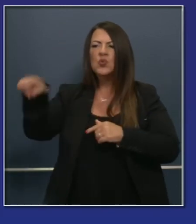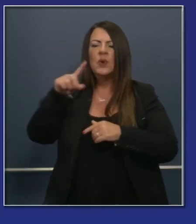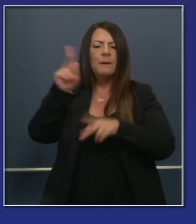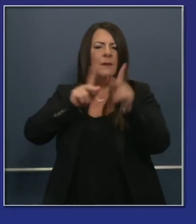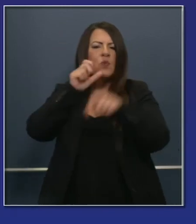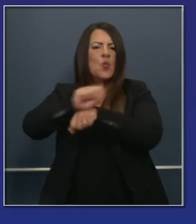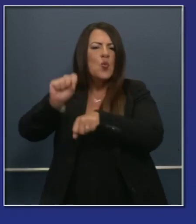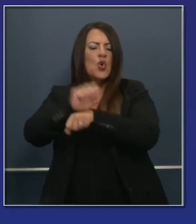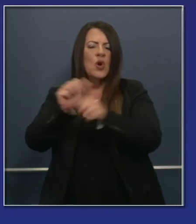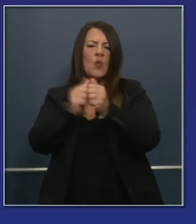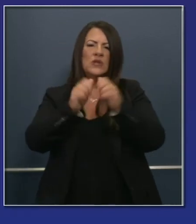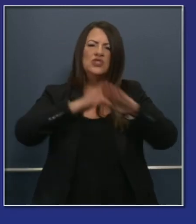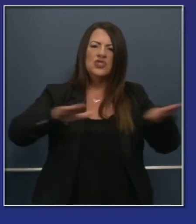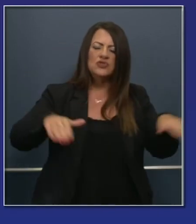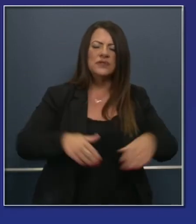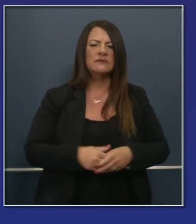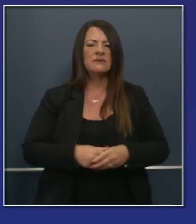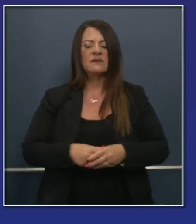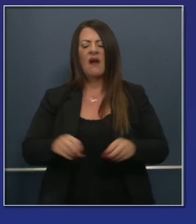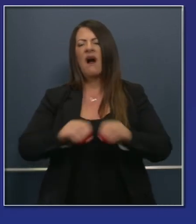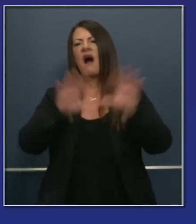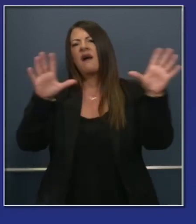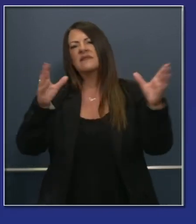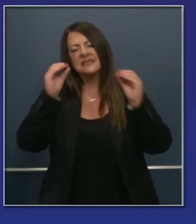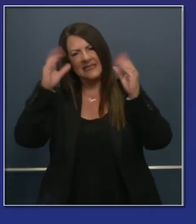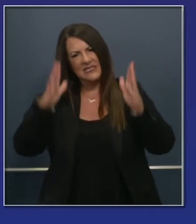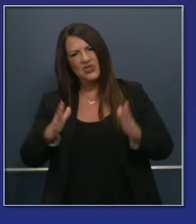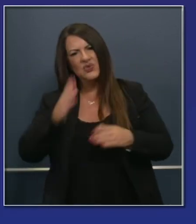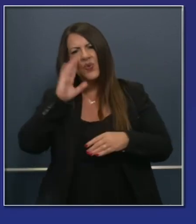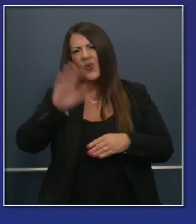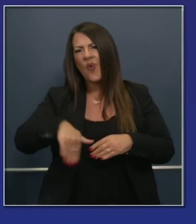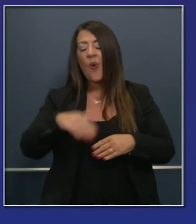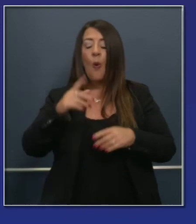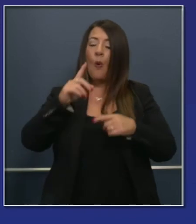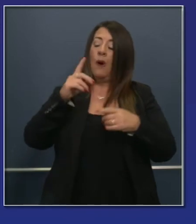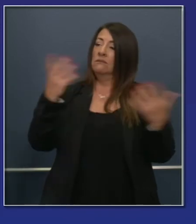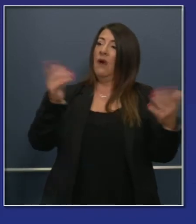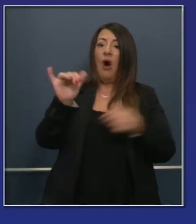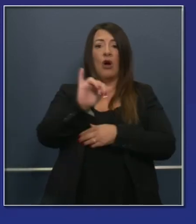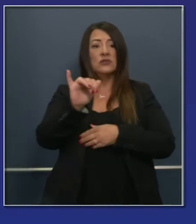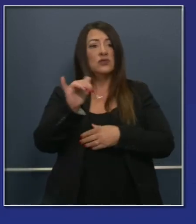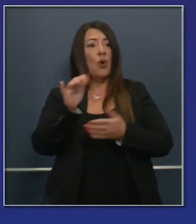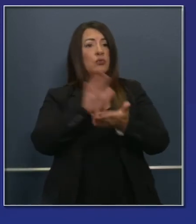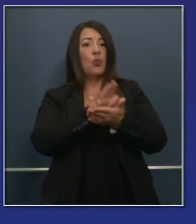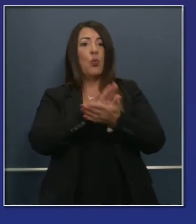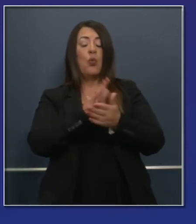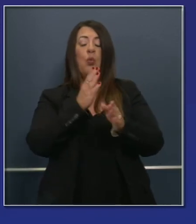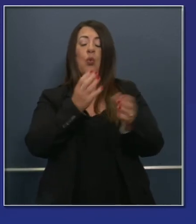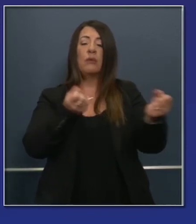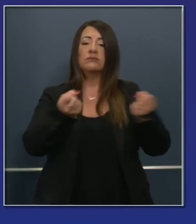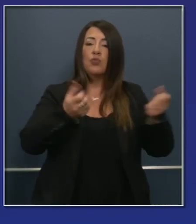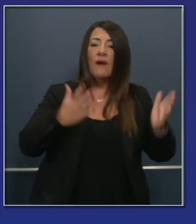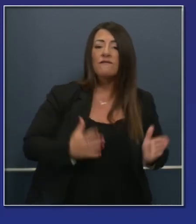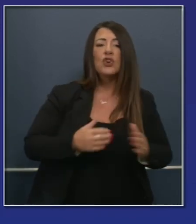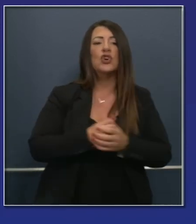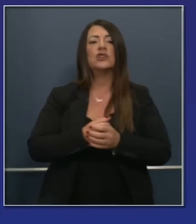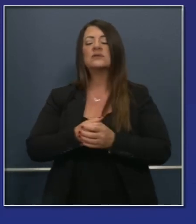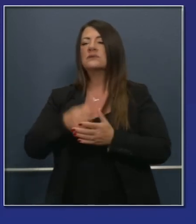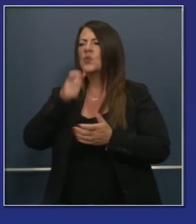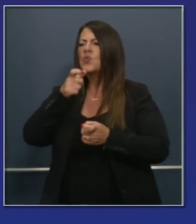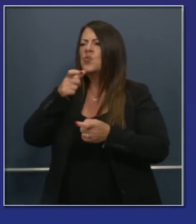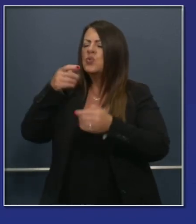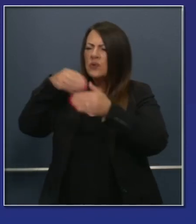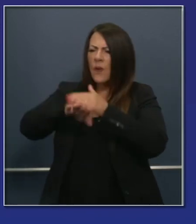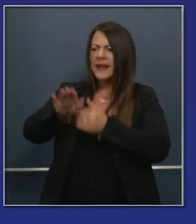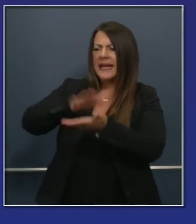our students clearly our teachers but also we cannot forget our bus drivers we can't forget our janitors we can't forget all